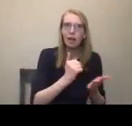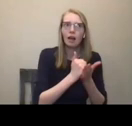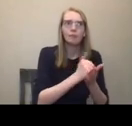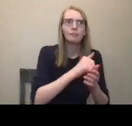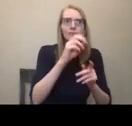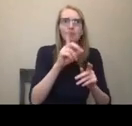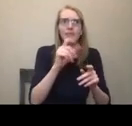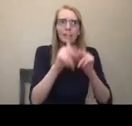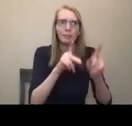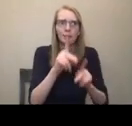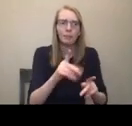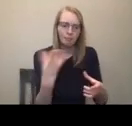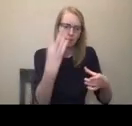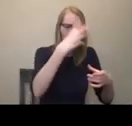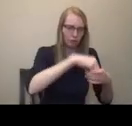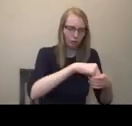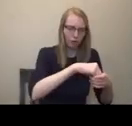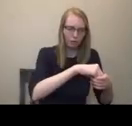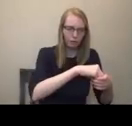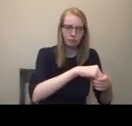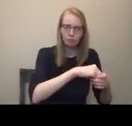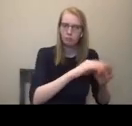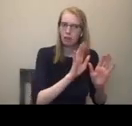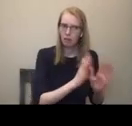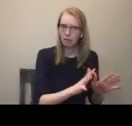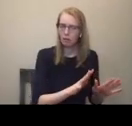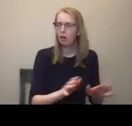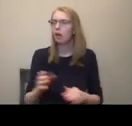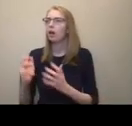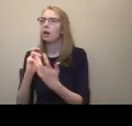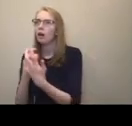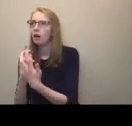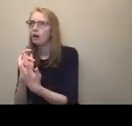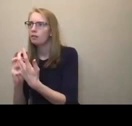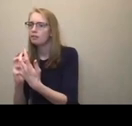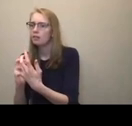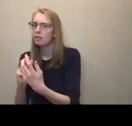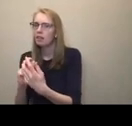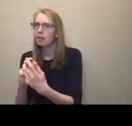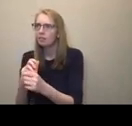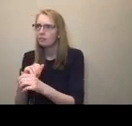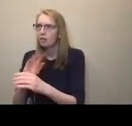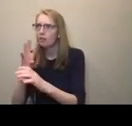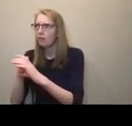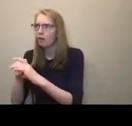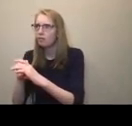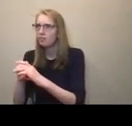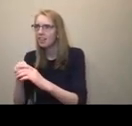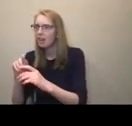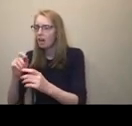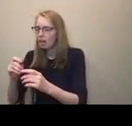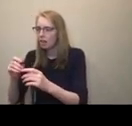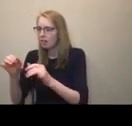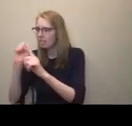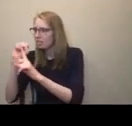access that requires the art form and the process of staging it to be altered. So in access, what's